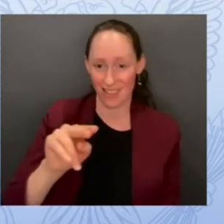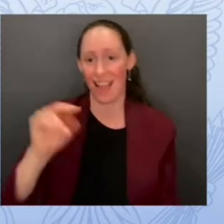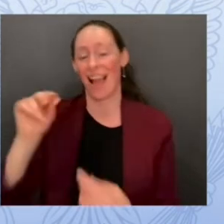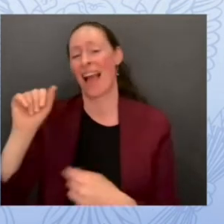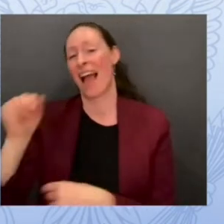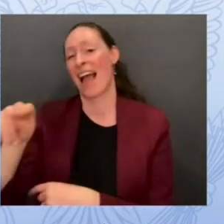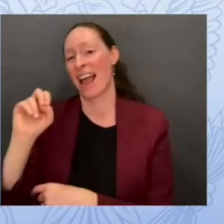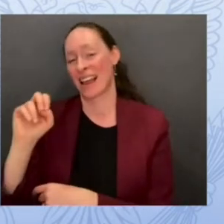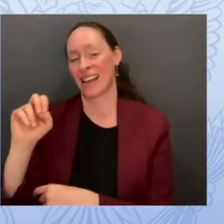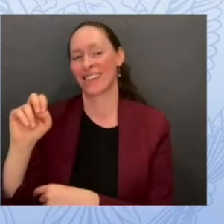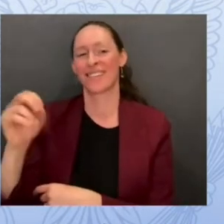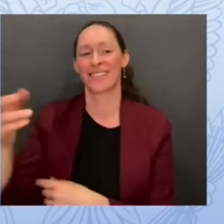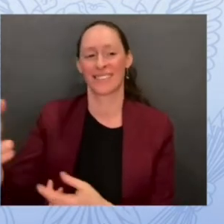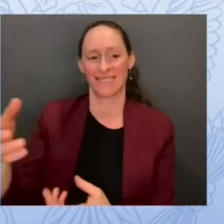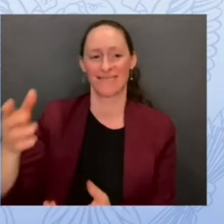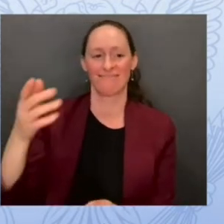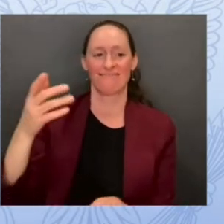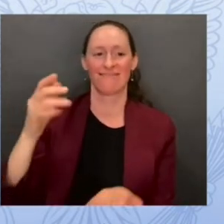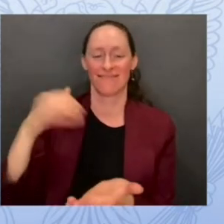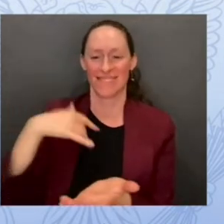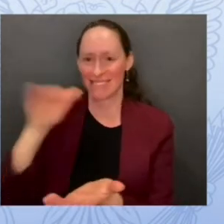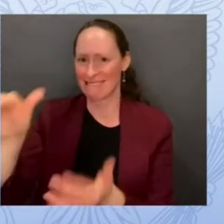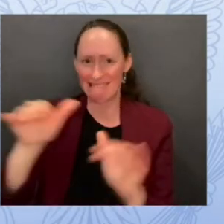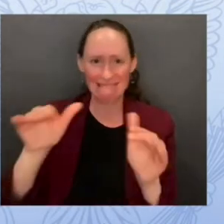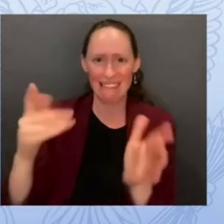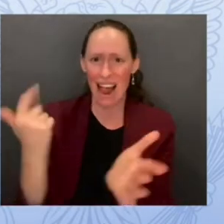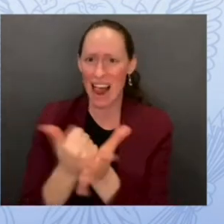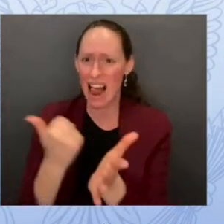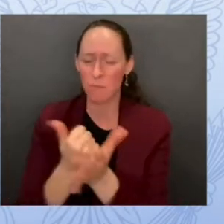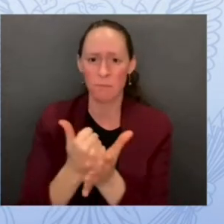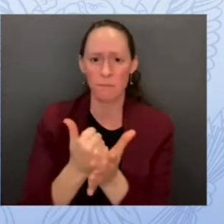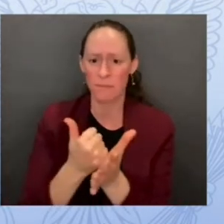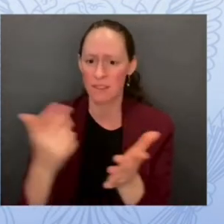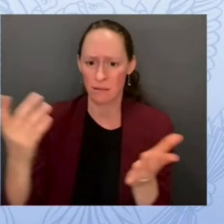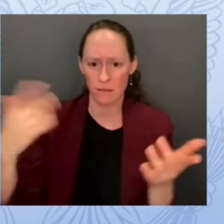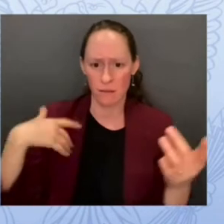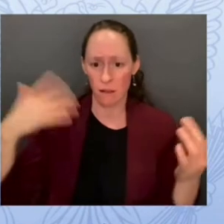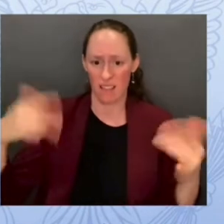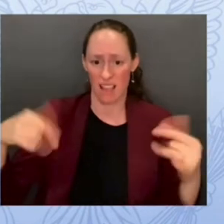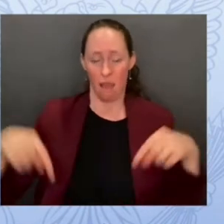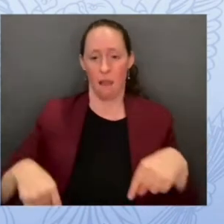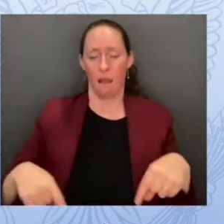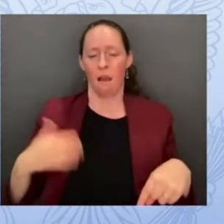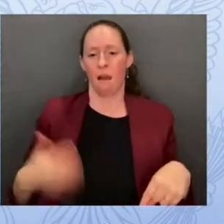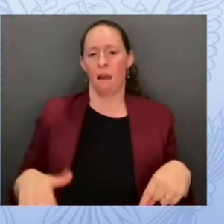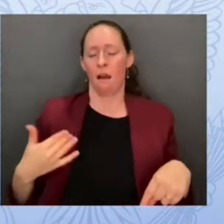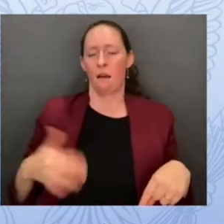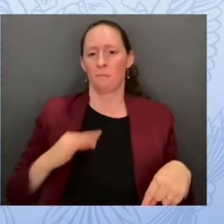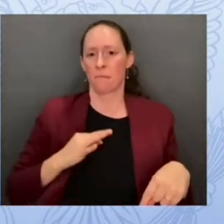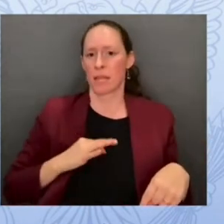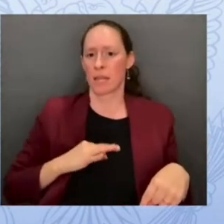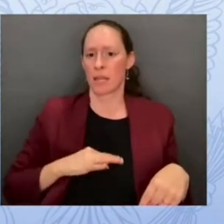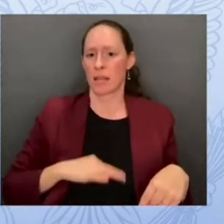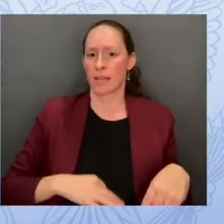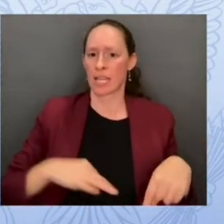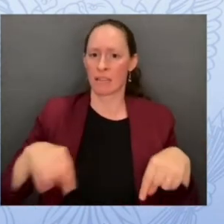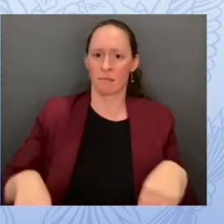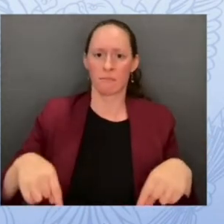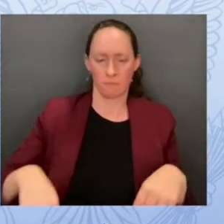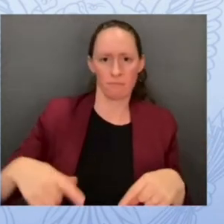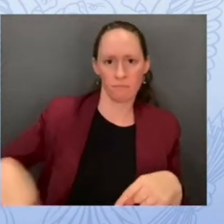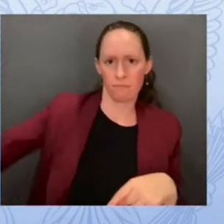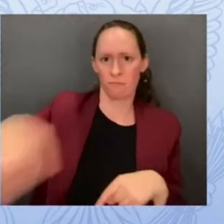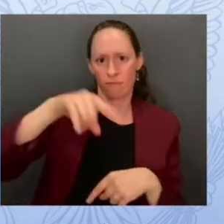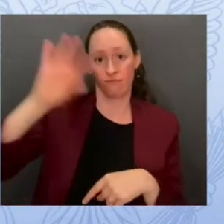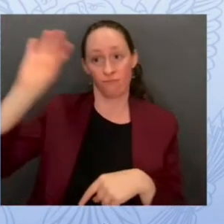we benefited from from every single federal agency as well as local and state governments was really unparalleled and